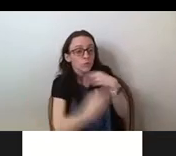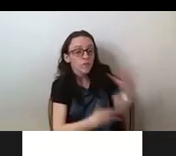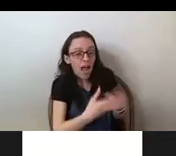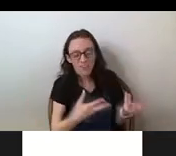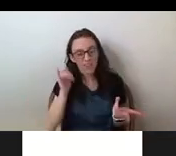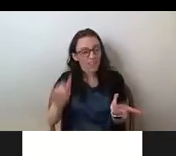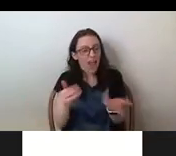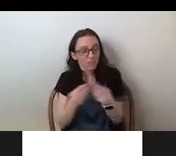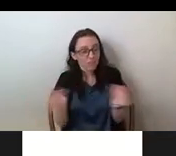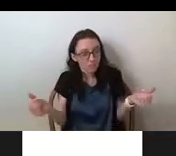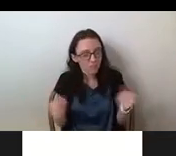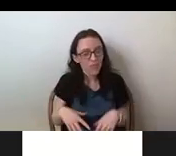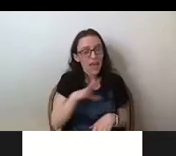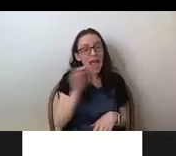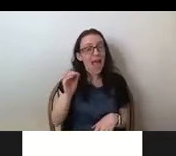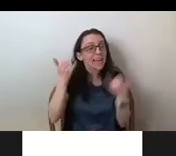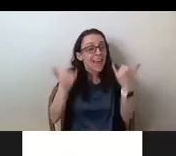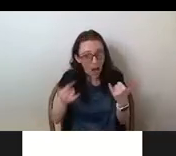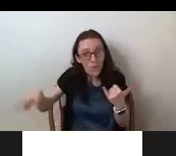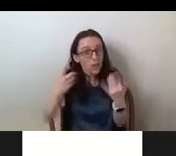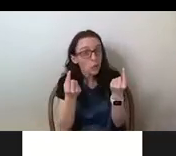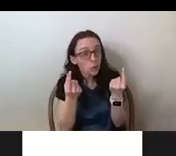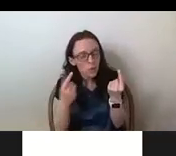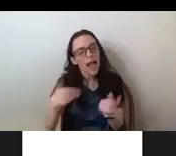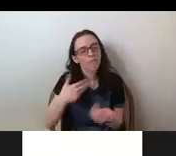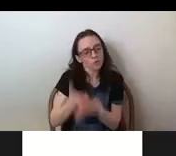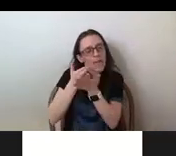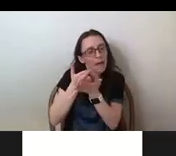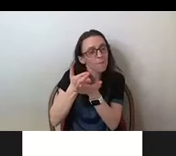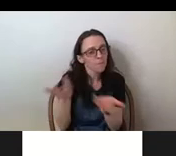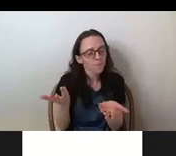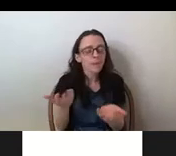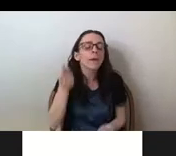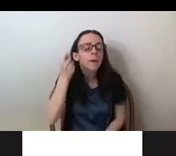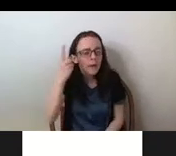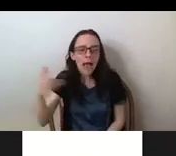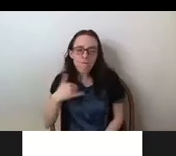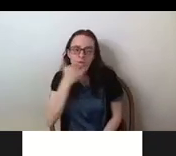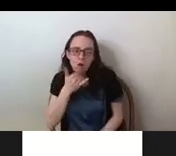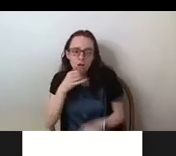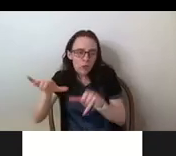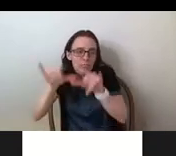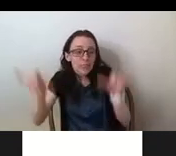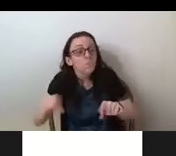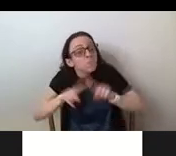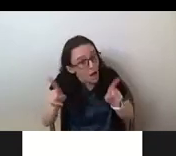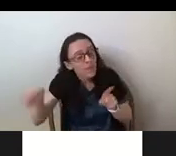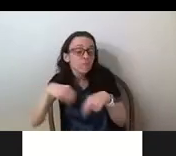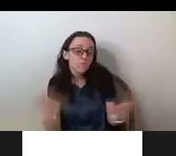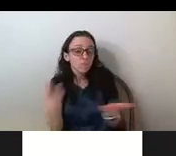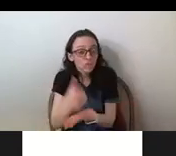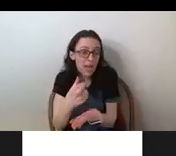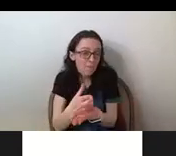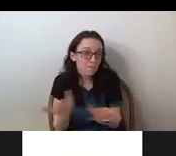rehabilitation is almost standard though it's very very flawed. Lastly, though we set out with the ultimate